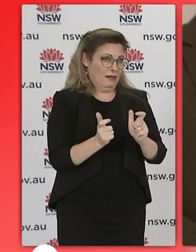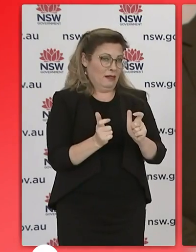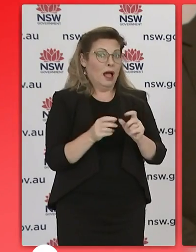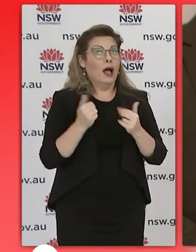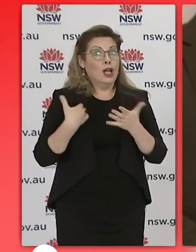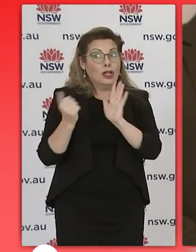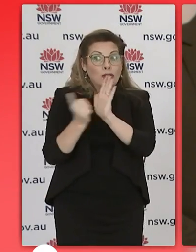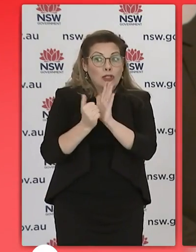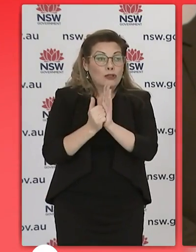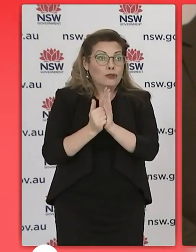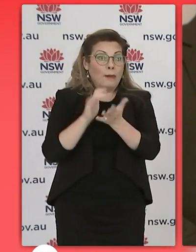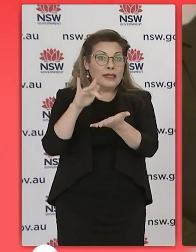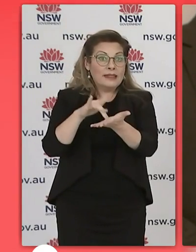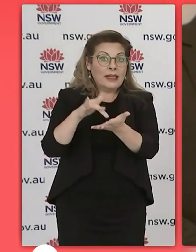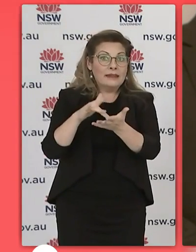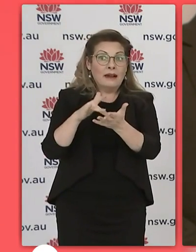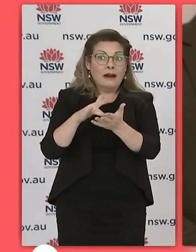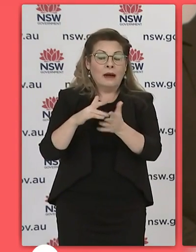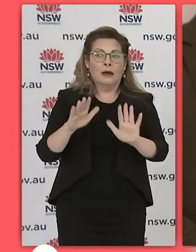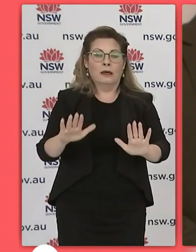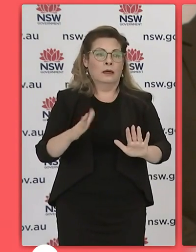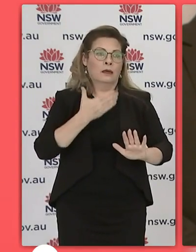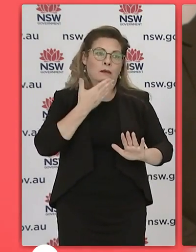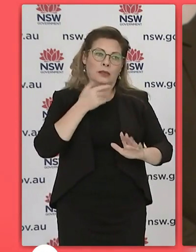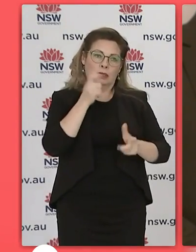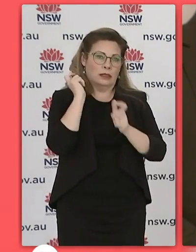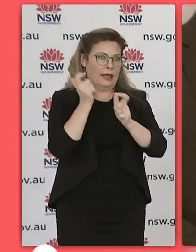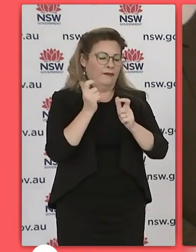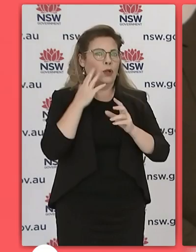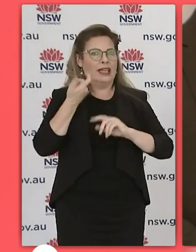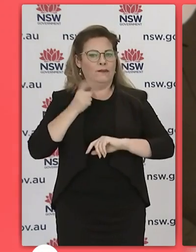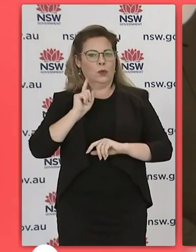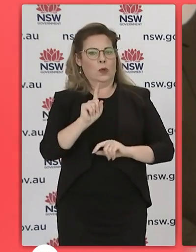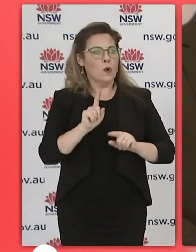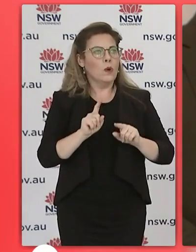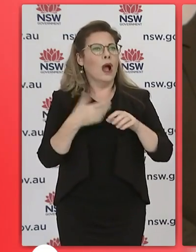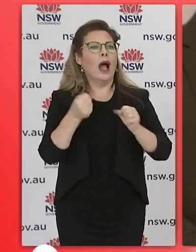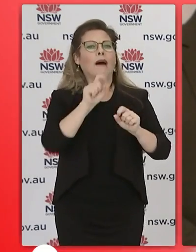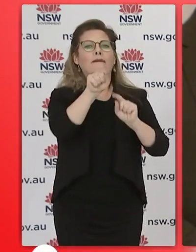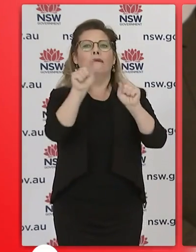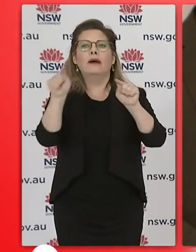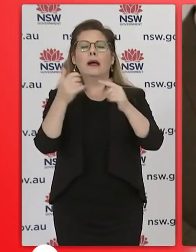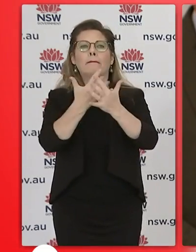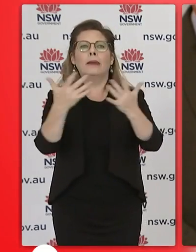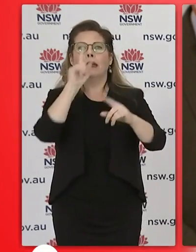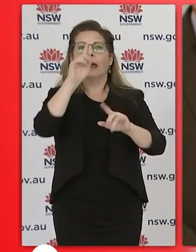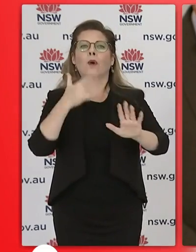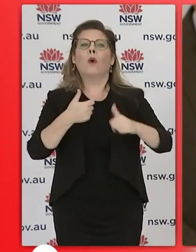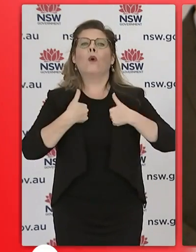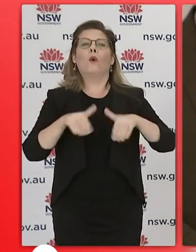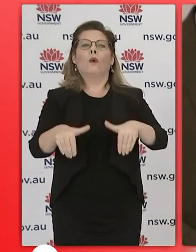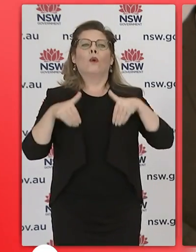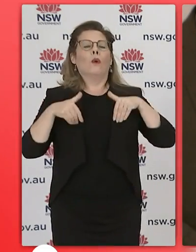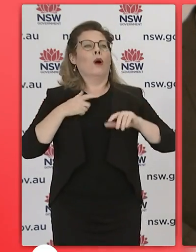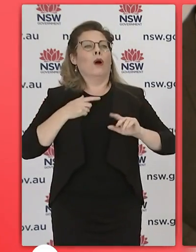when there are other people in the shop wait outside keep your social distance wear your mask correctly at all